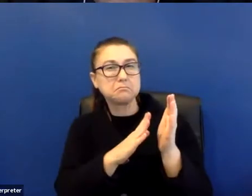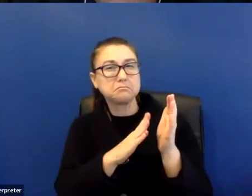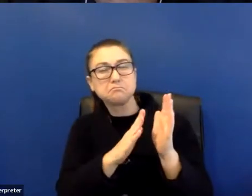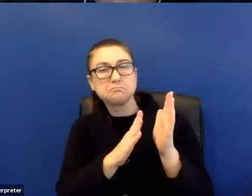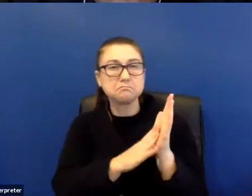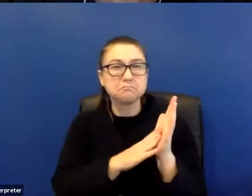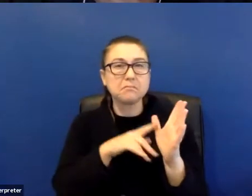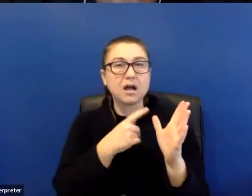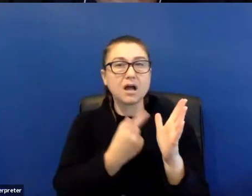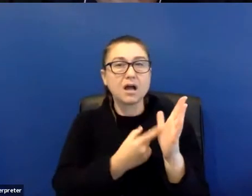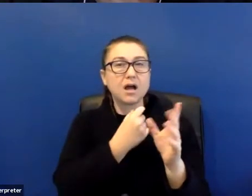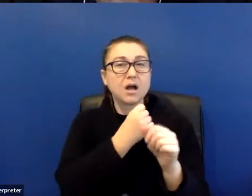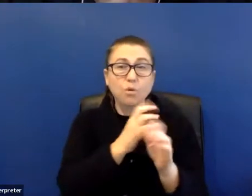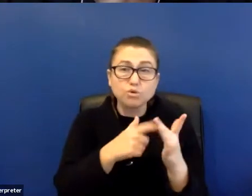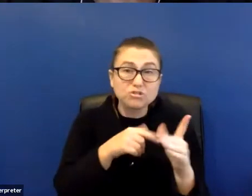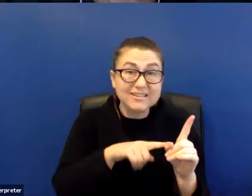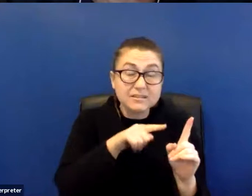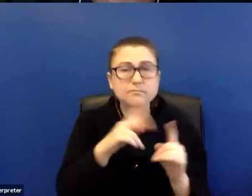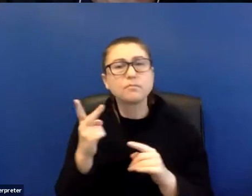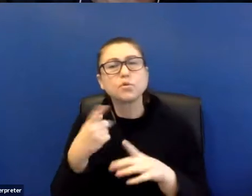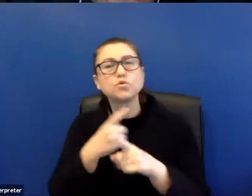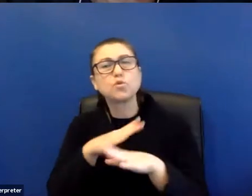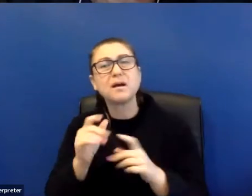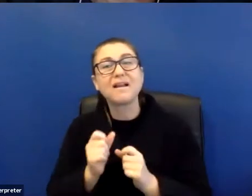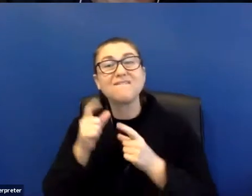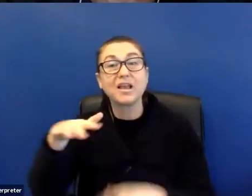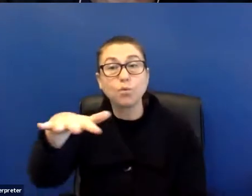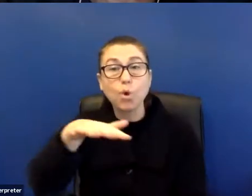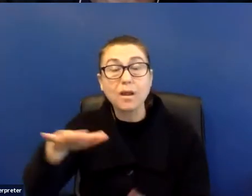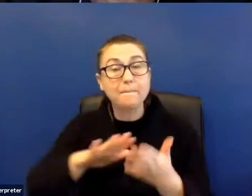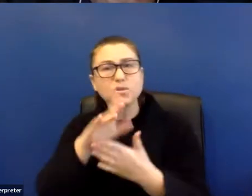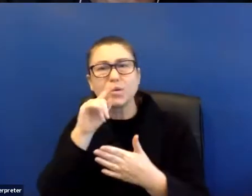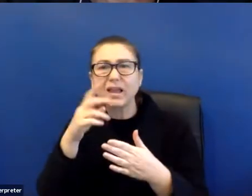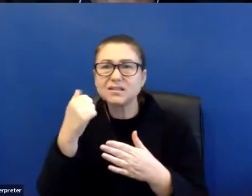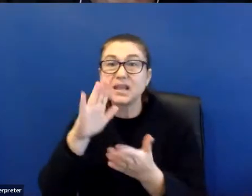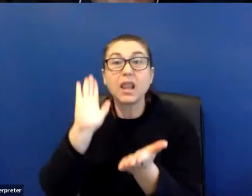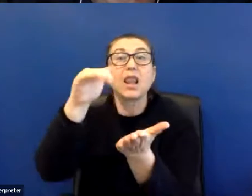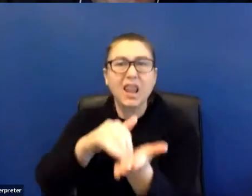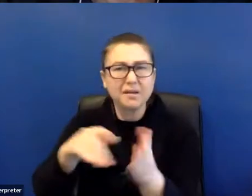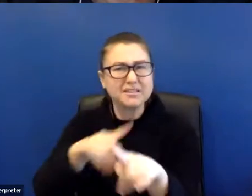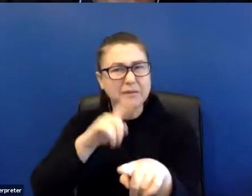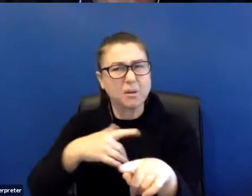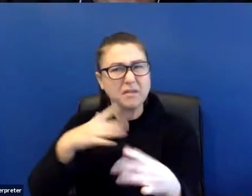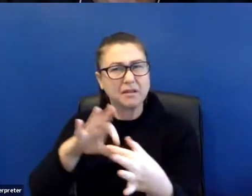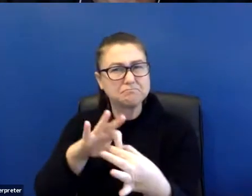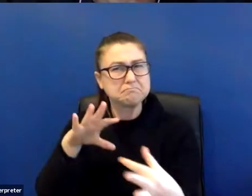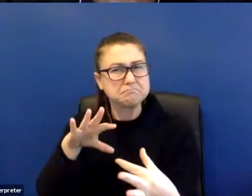hit this as well. You spoke about how field work allows you to be both in and out of place at the same time.